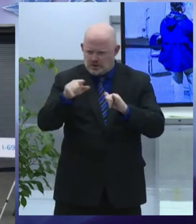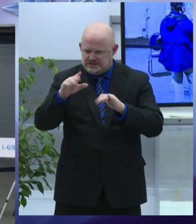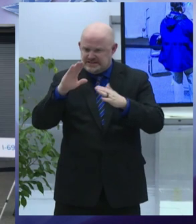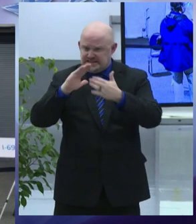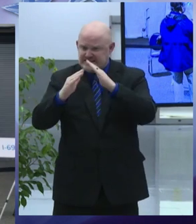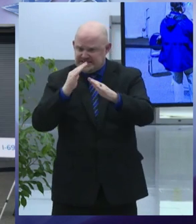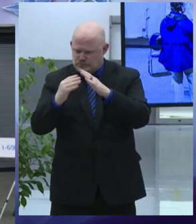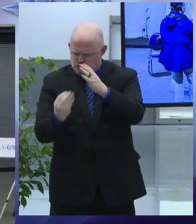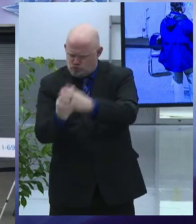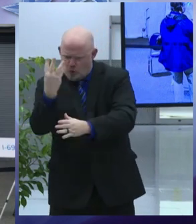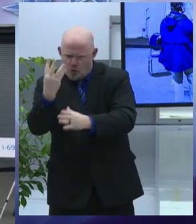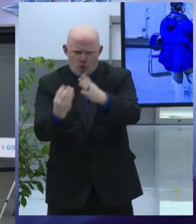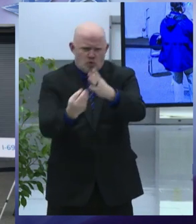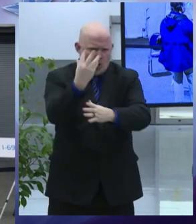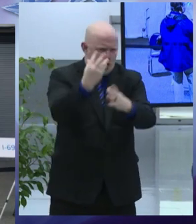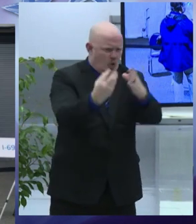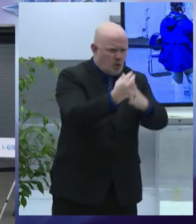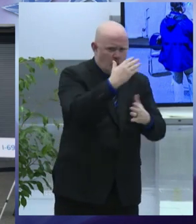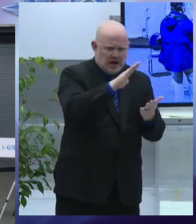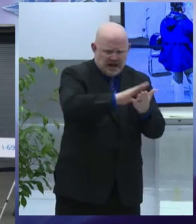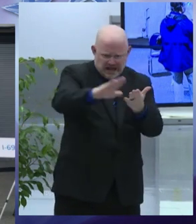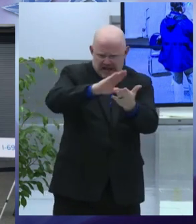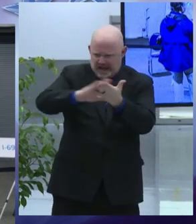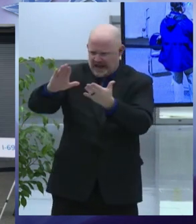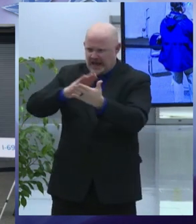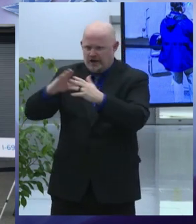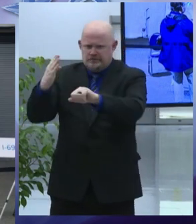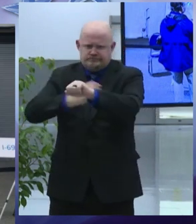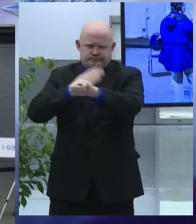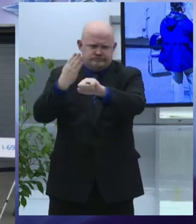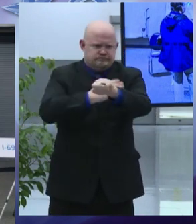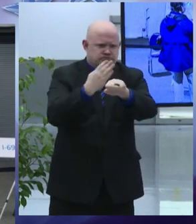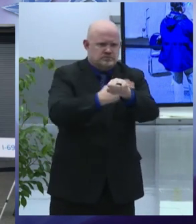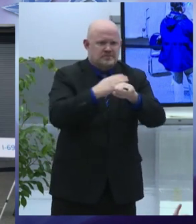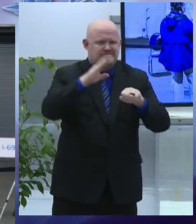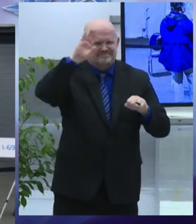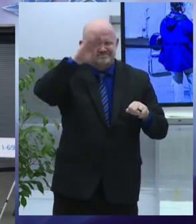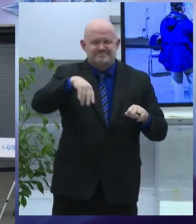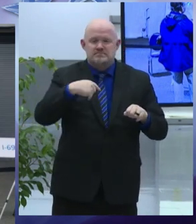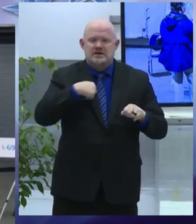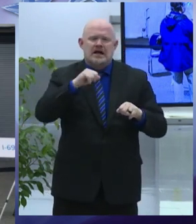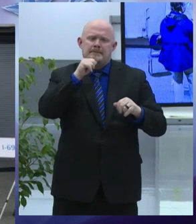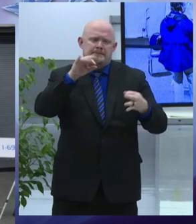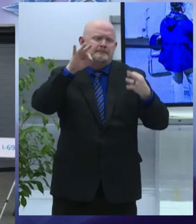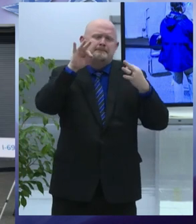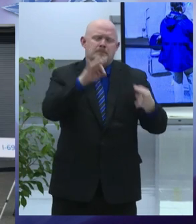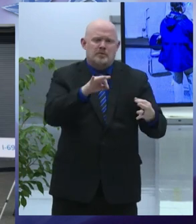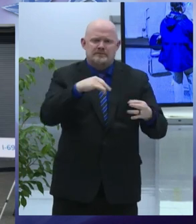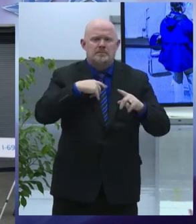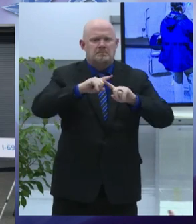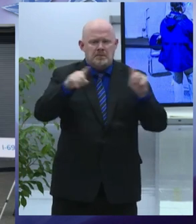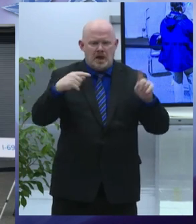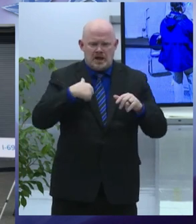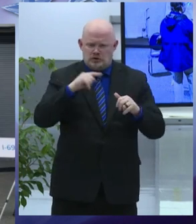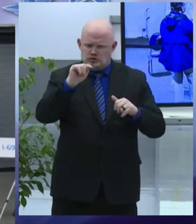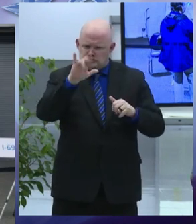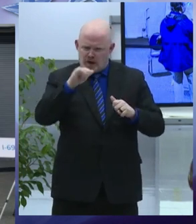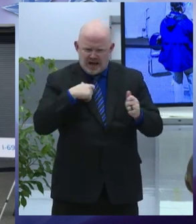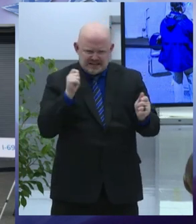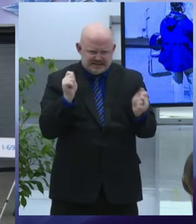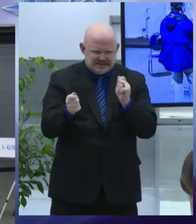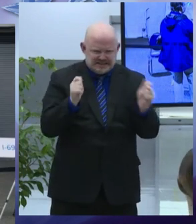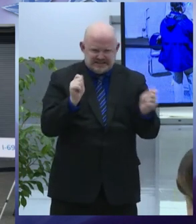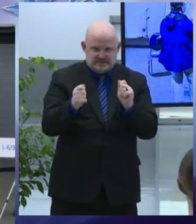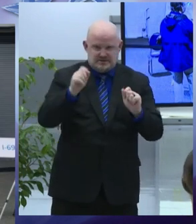perfect and that improvements must be made the new york state department of transportation has demonstrated a genuine willingness to listen and do everything